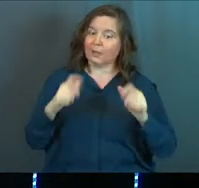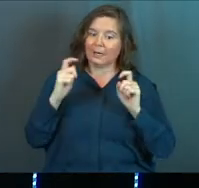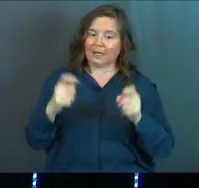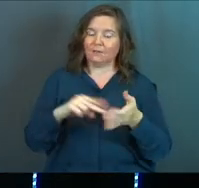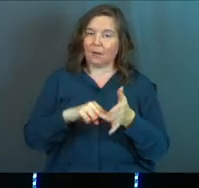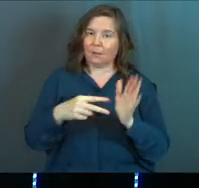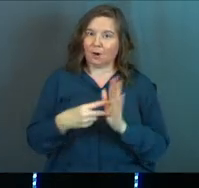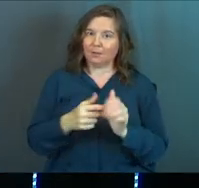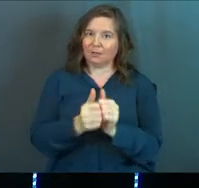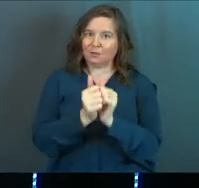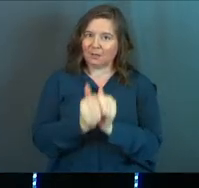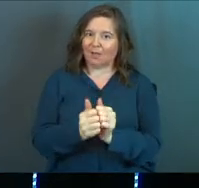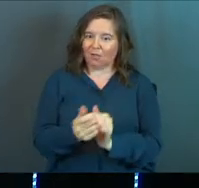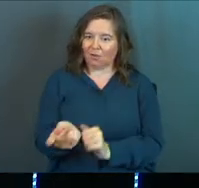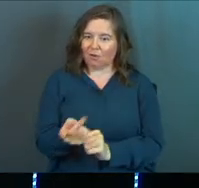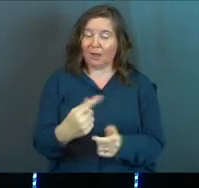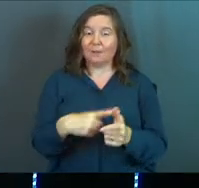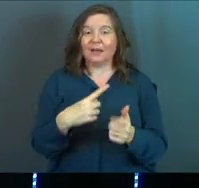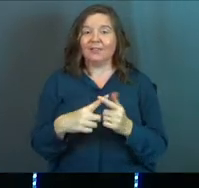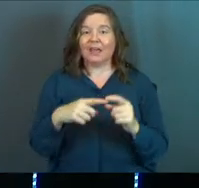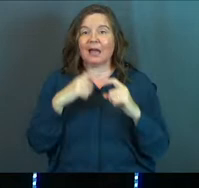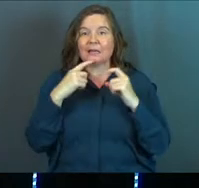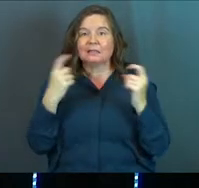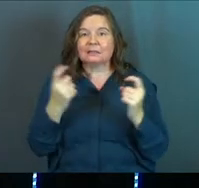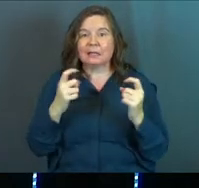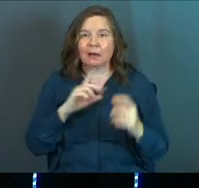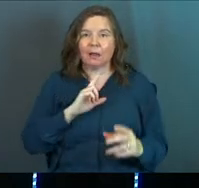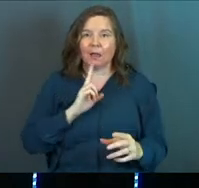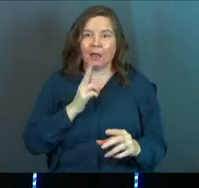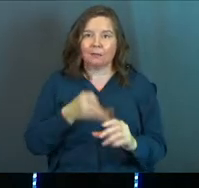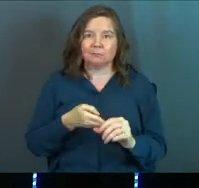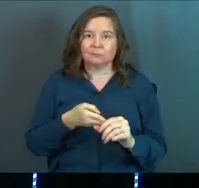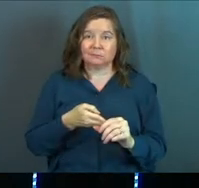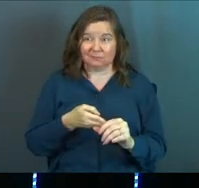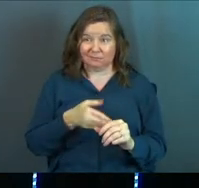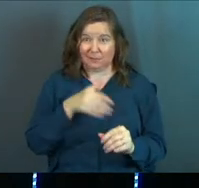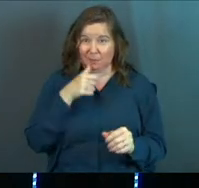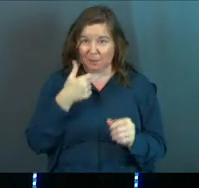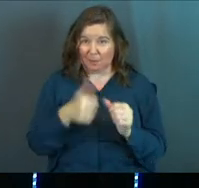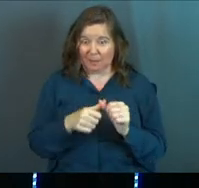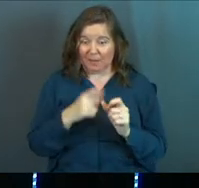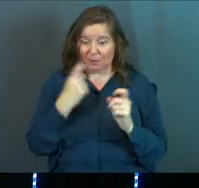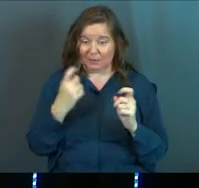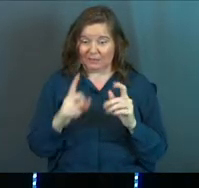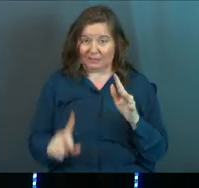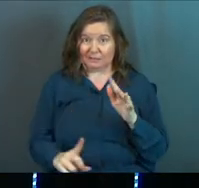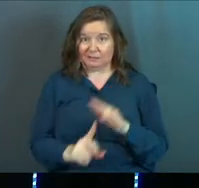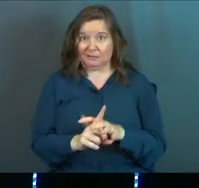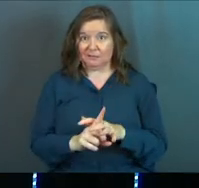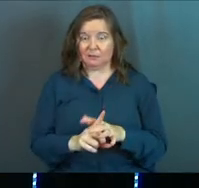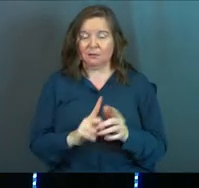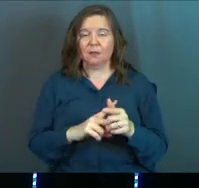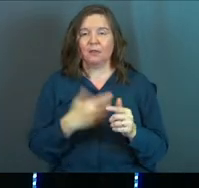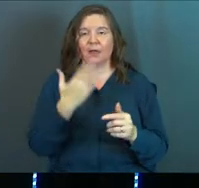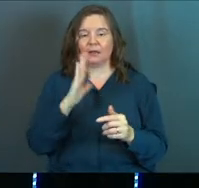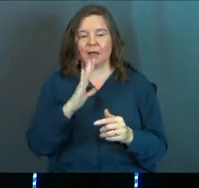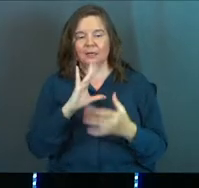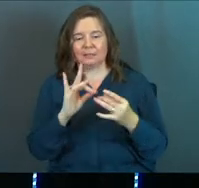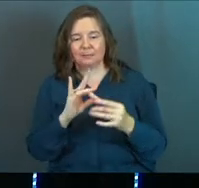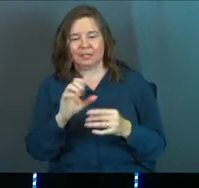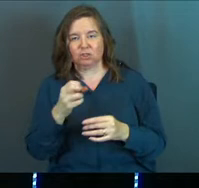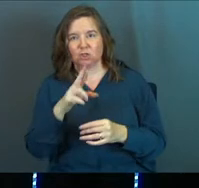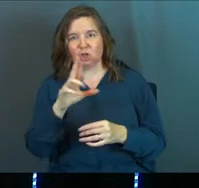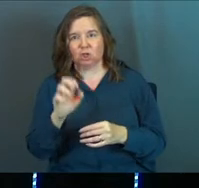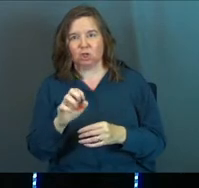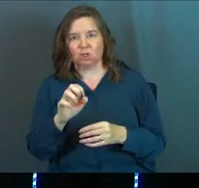a purpose together. But then sin comes into the picture. Do you remember that? And when sin comes into the picture, God speaks a